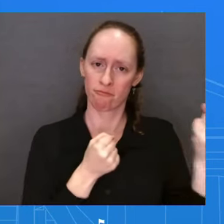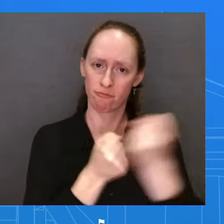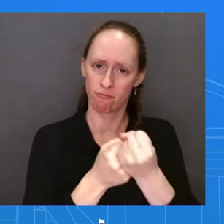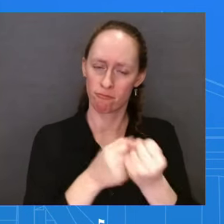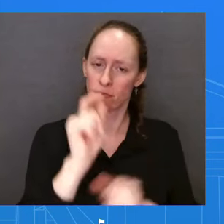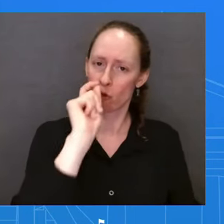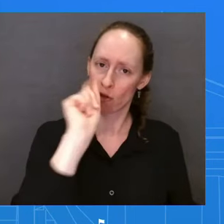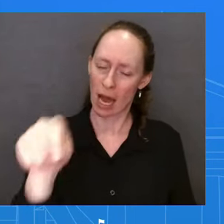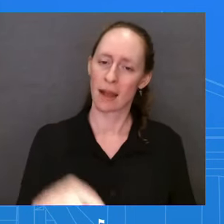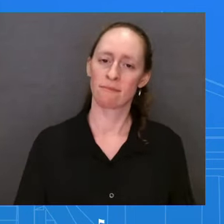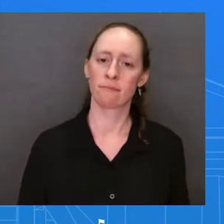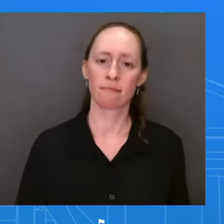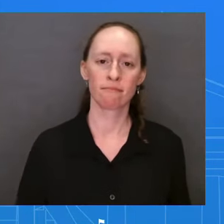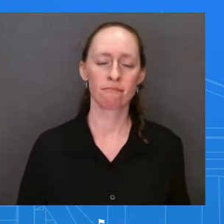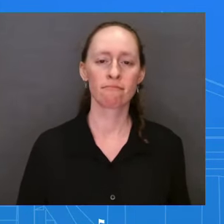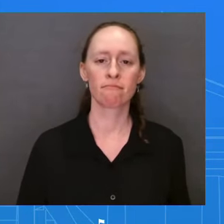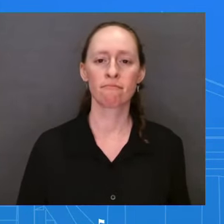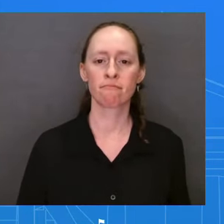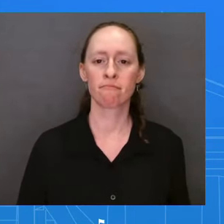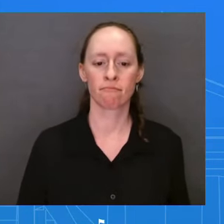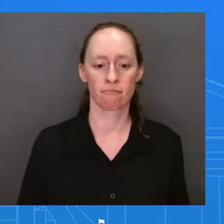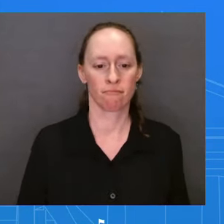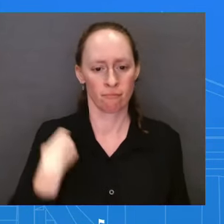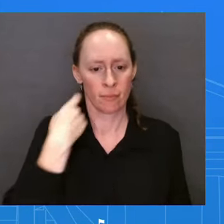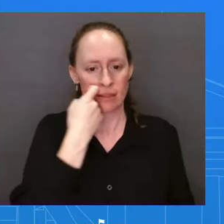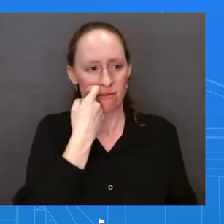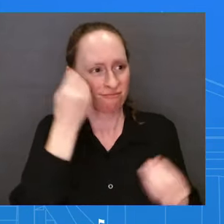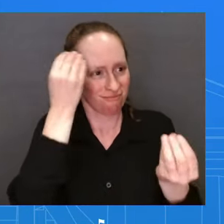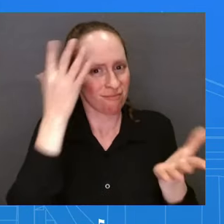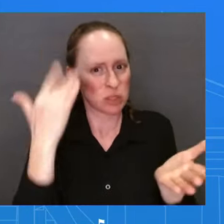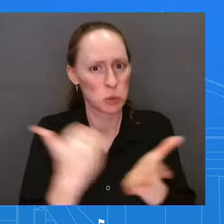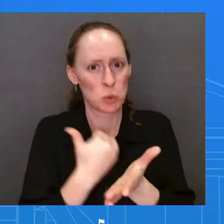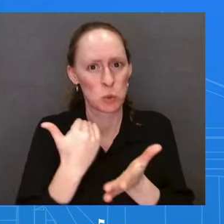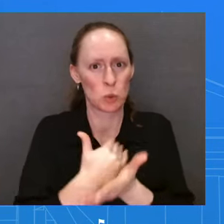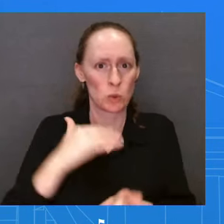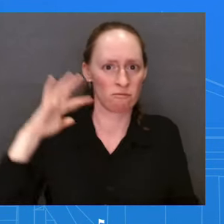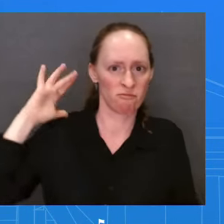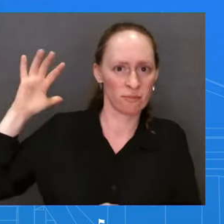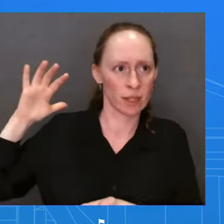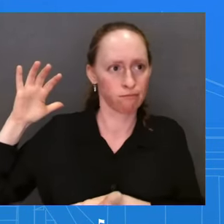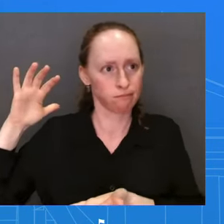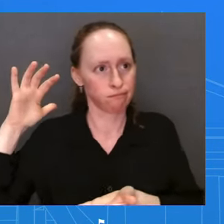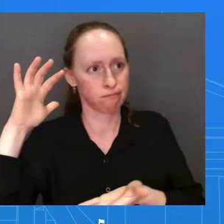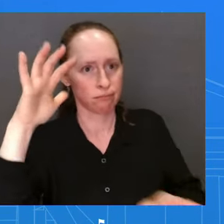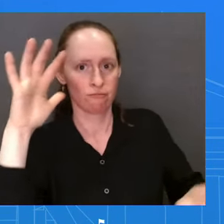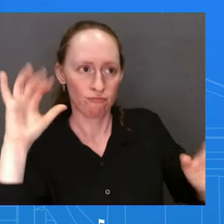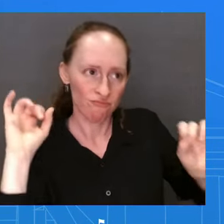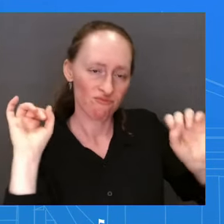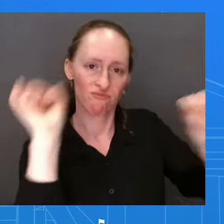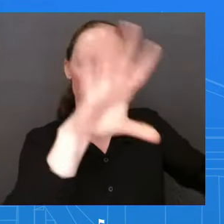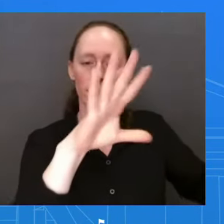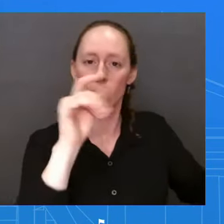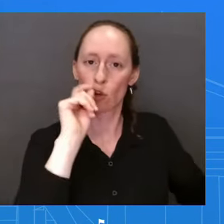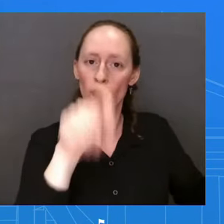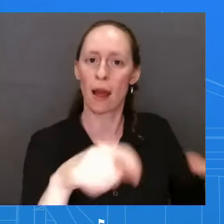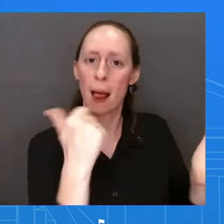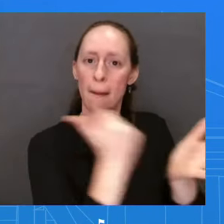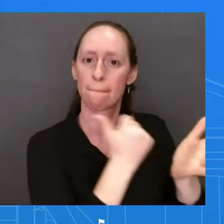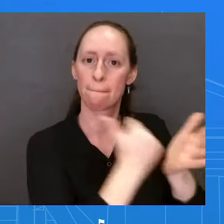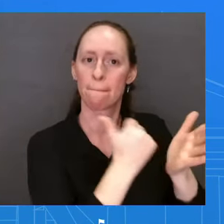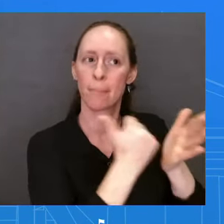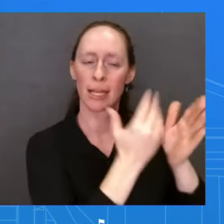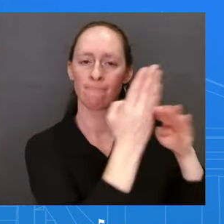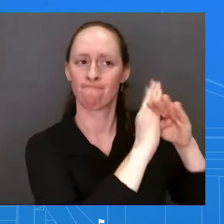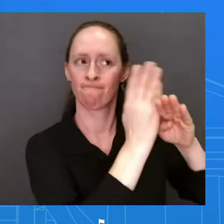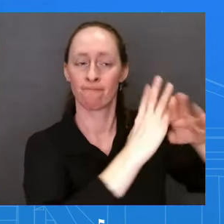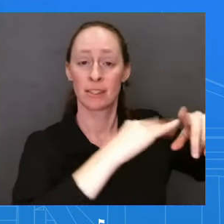drawdown for Ukraine to make sure that they have what they need to defend their territorial sovereignty and integrity. And, you know,